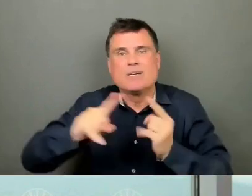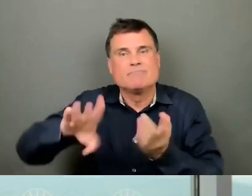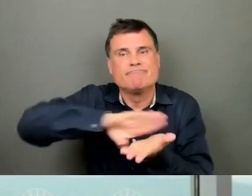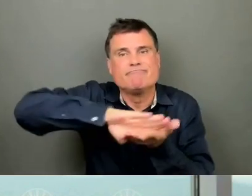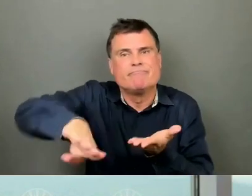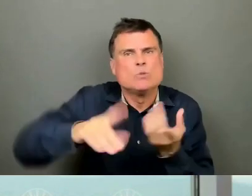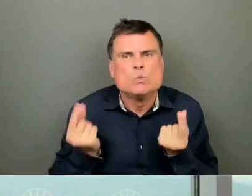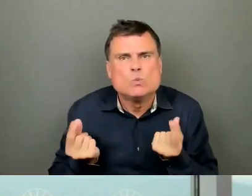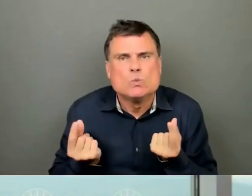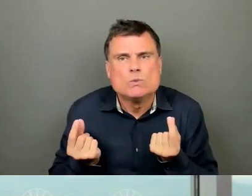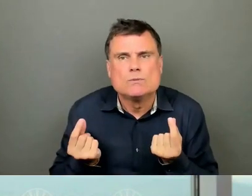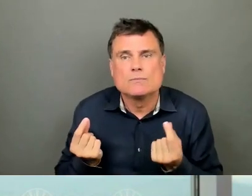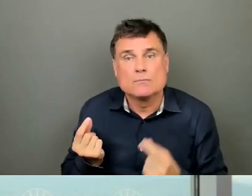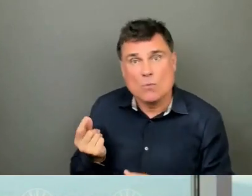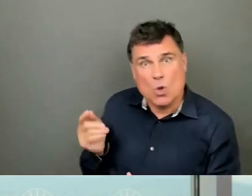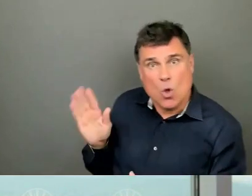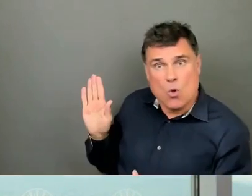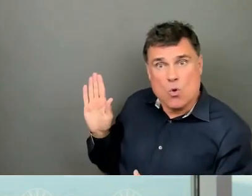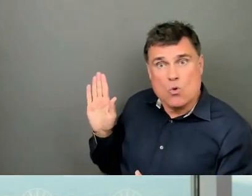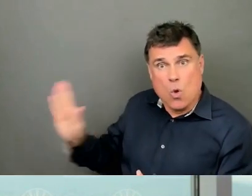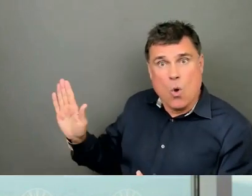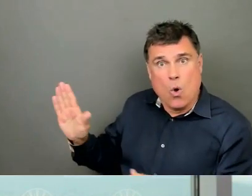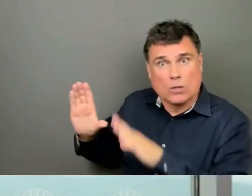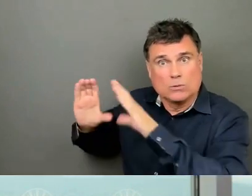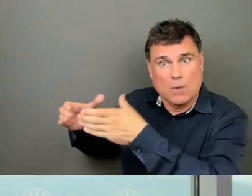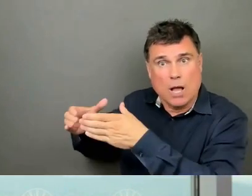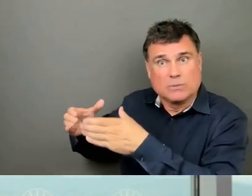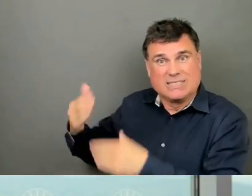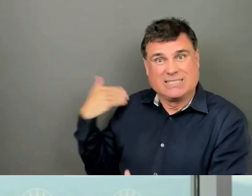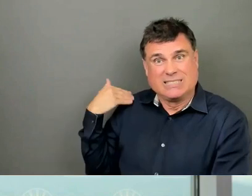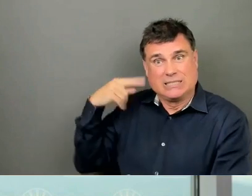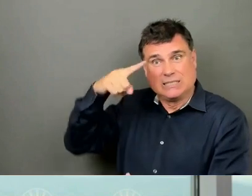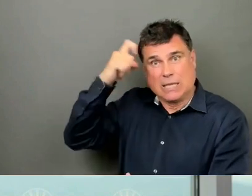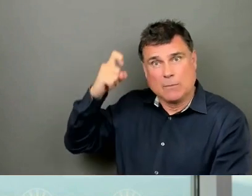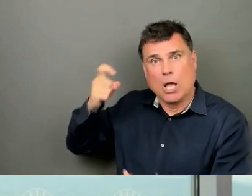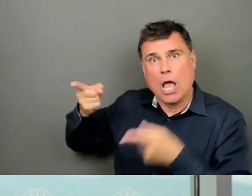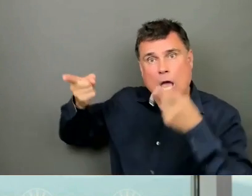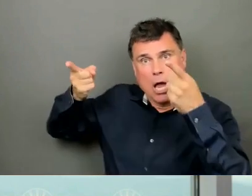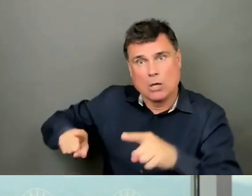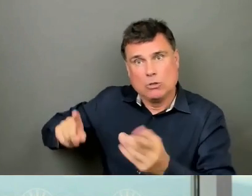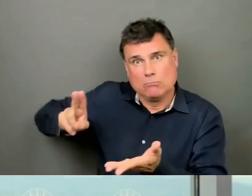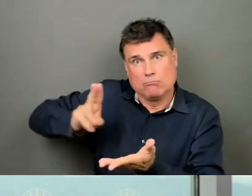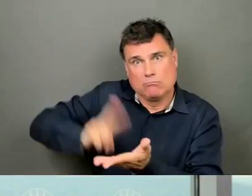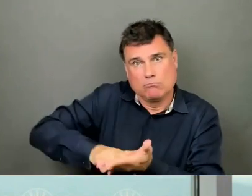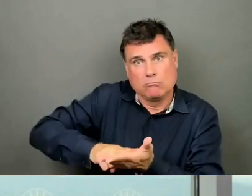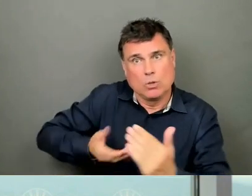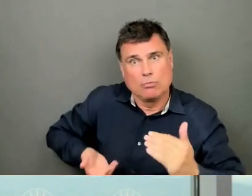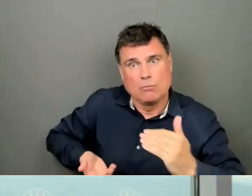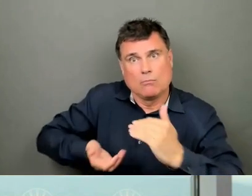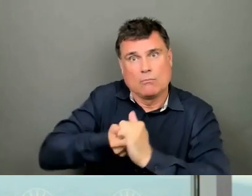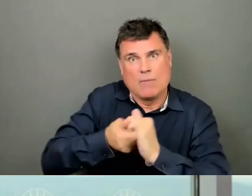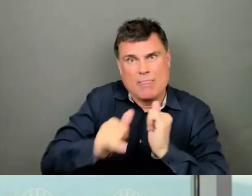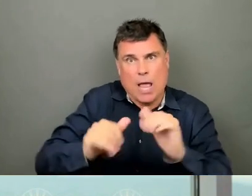a memorandum of understanding signed by your ministry this summer. What is your answer to them?